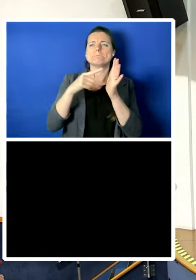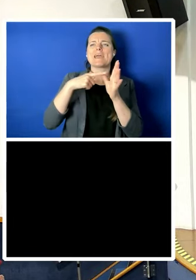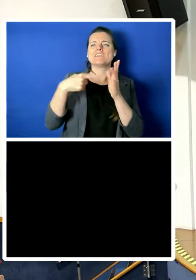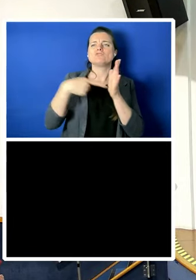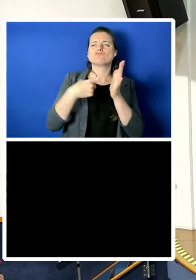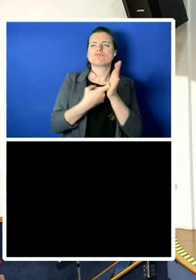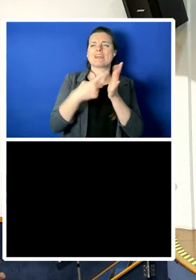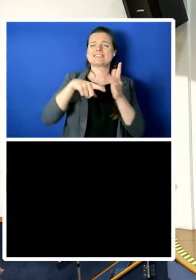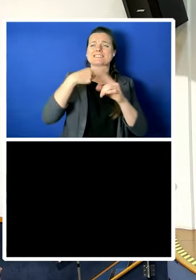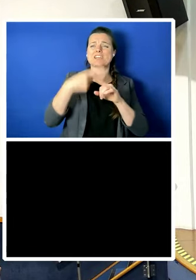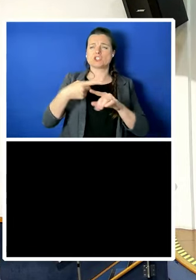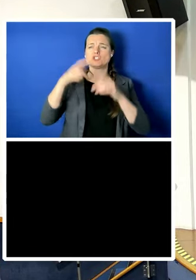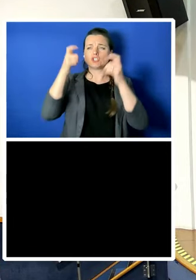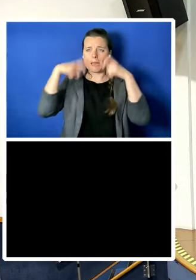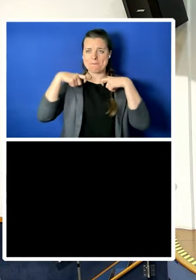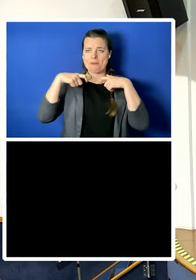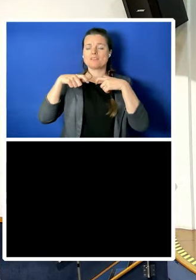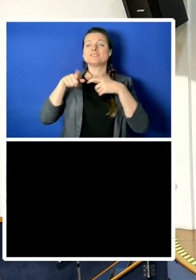-terrorism law.